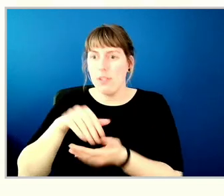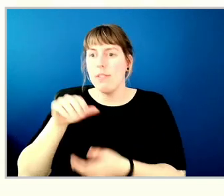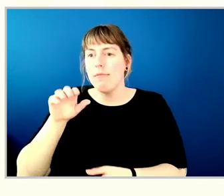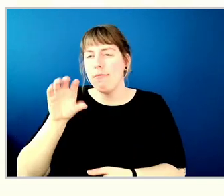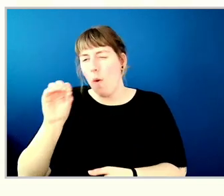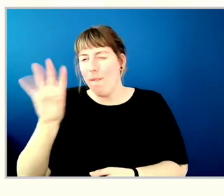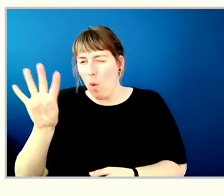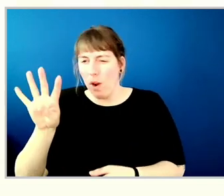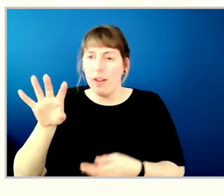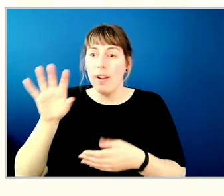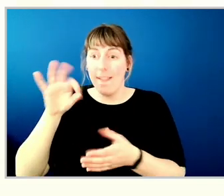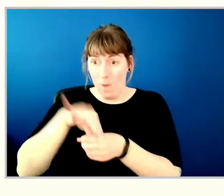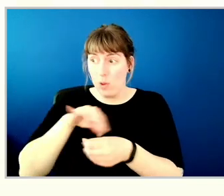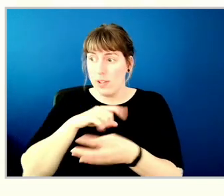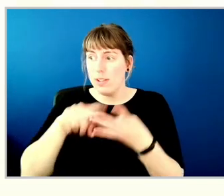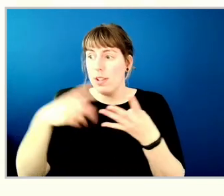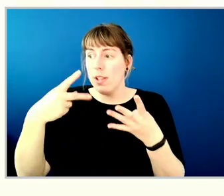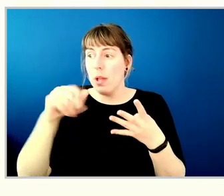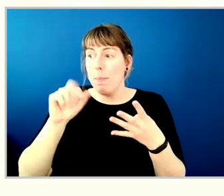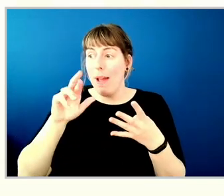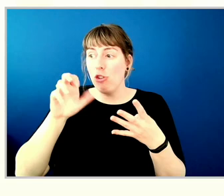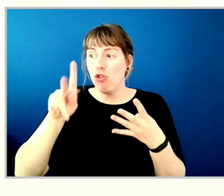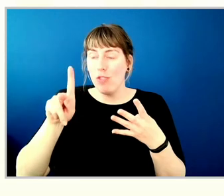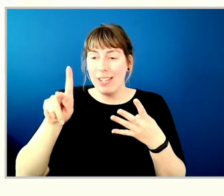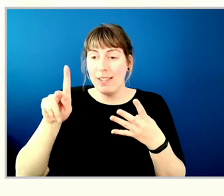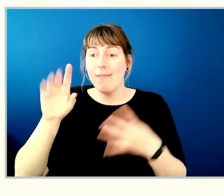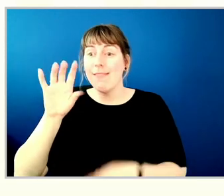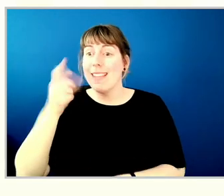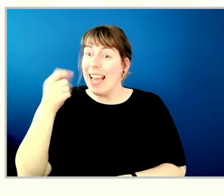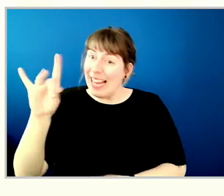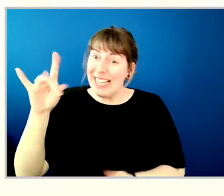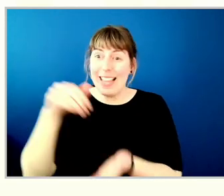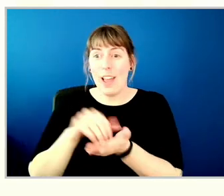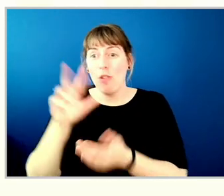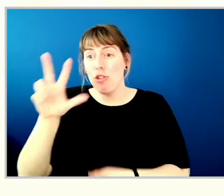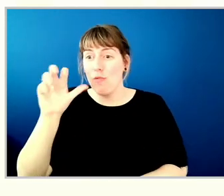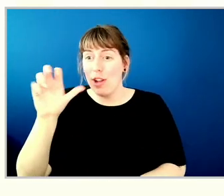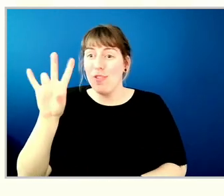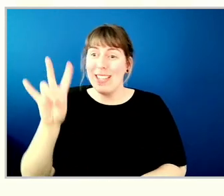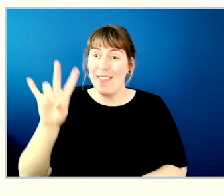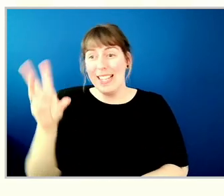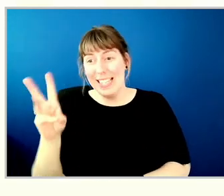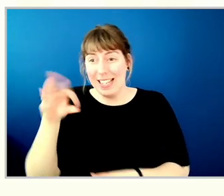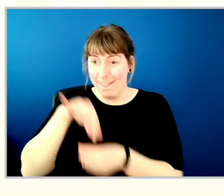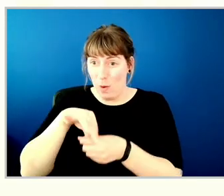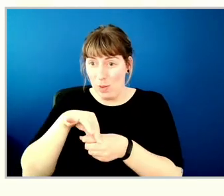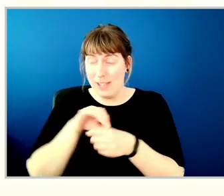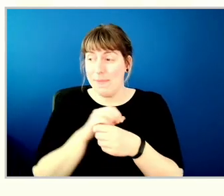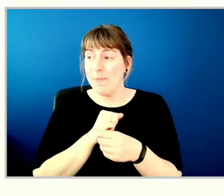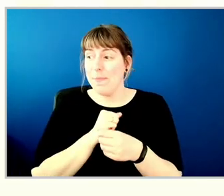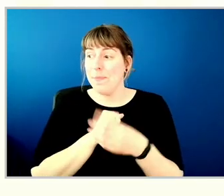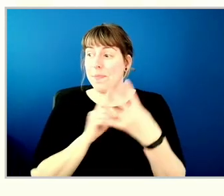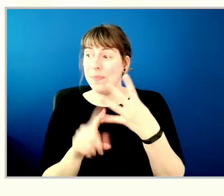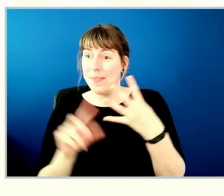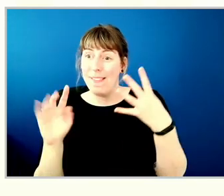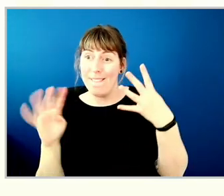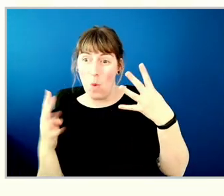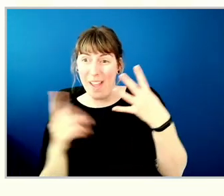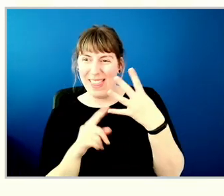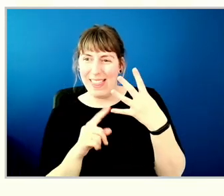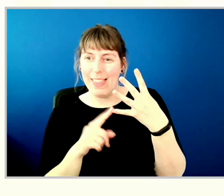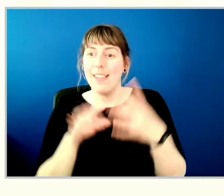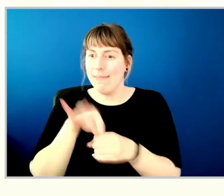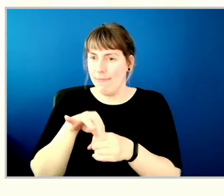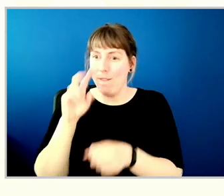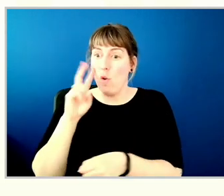And Patrick Nangle, who received 18,376 votes. And the fourth director elected